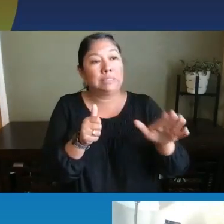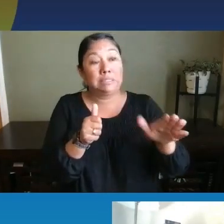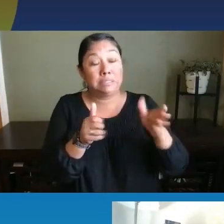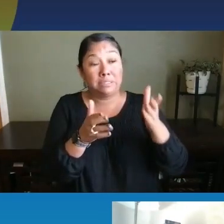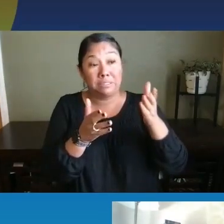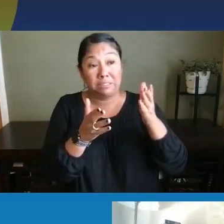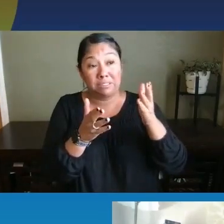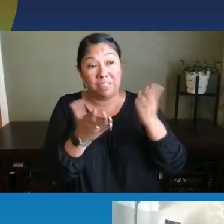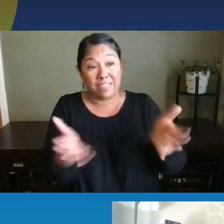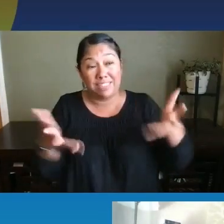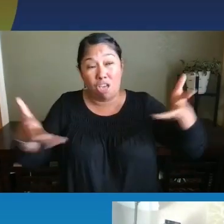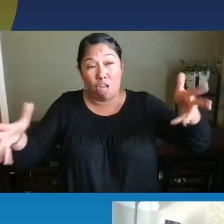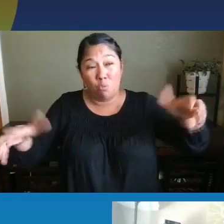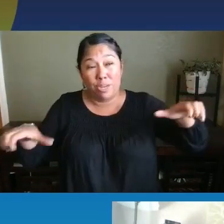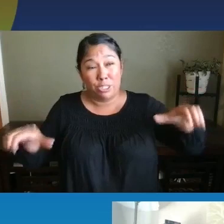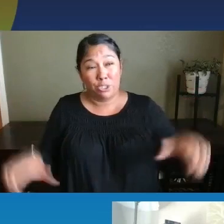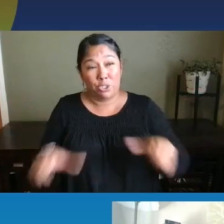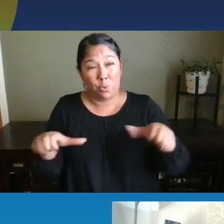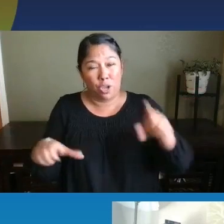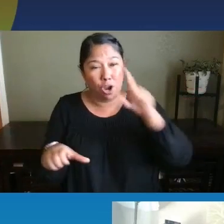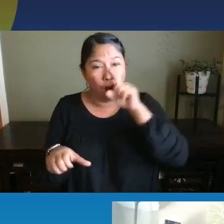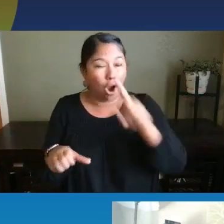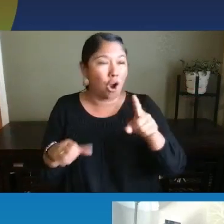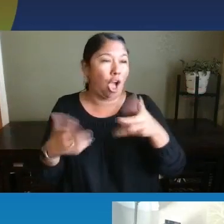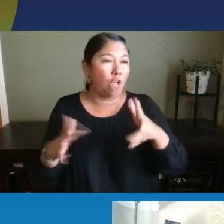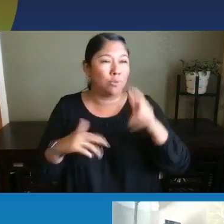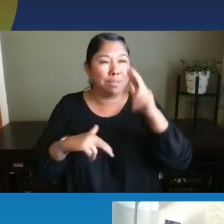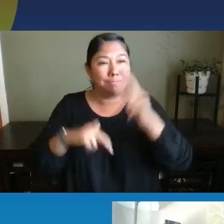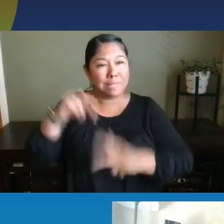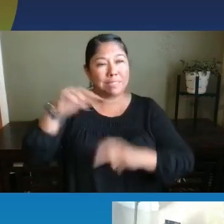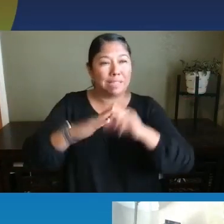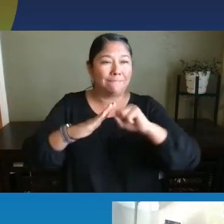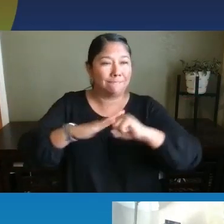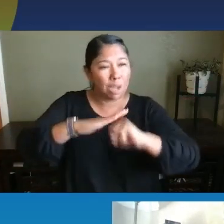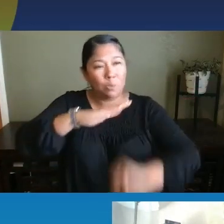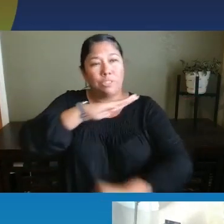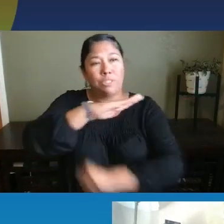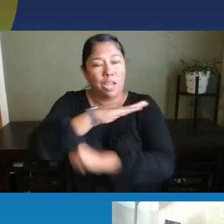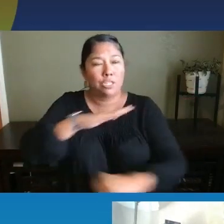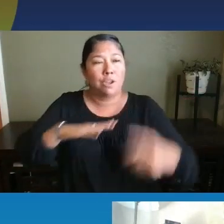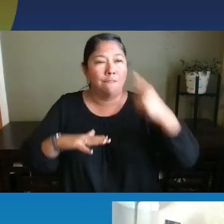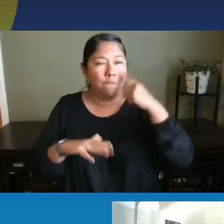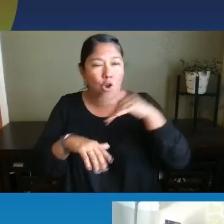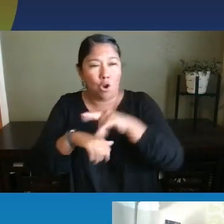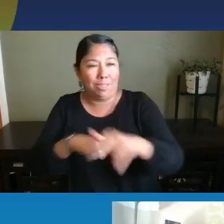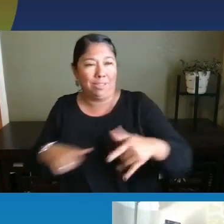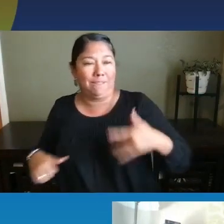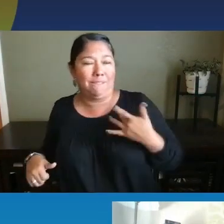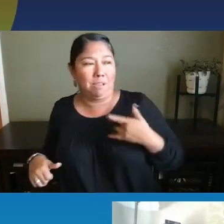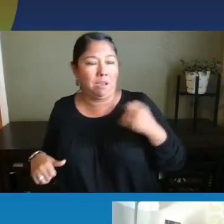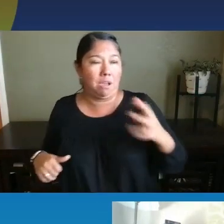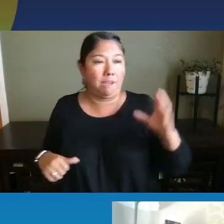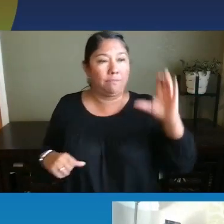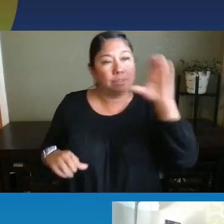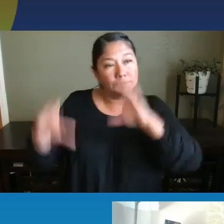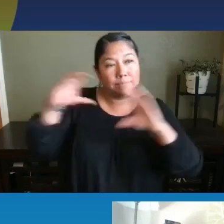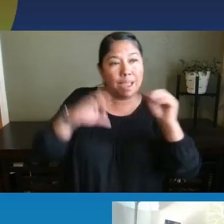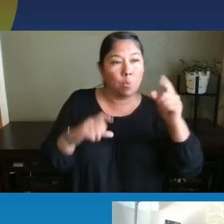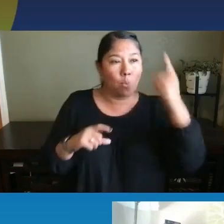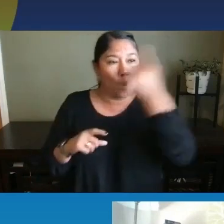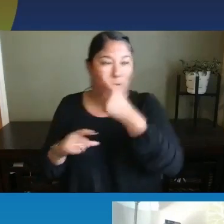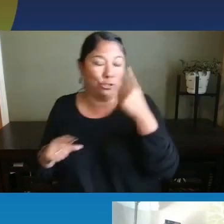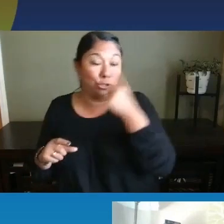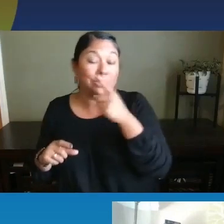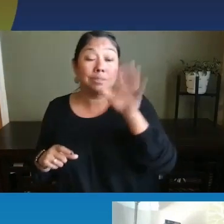probably already doing are laying that foundation for that early sense of exploration and wonder. And, you know, just